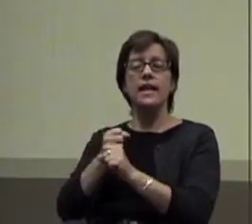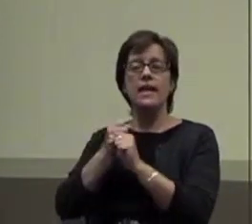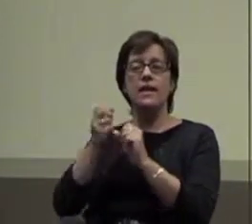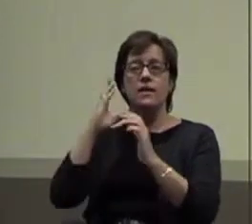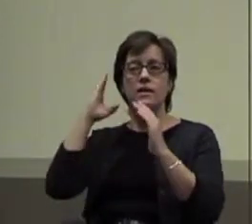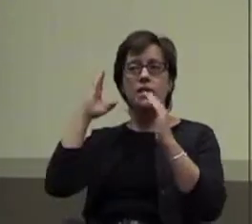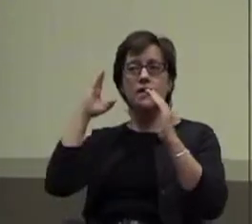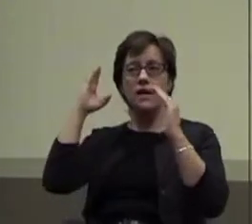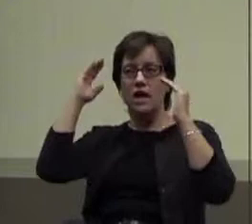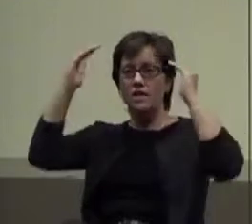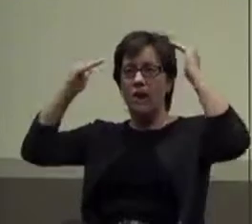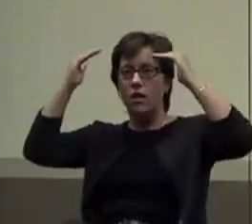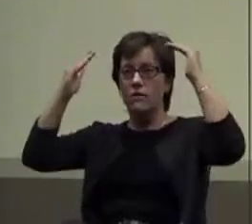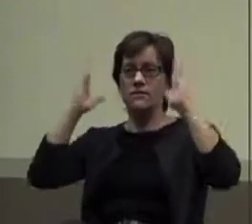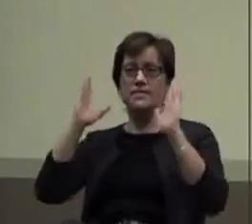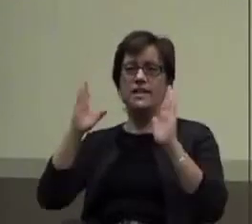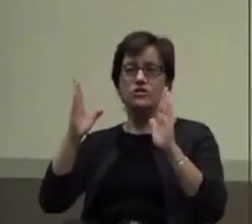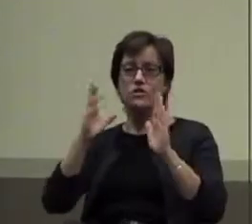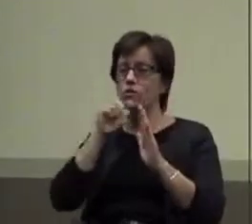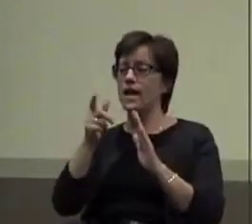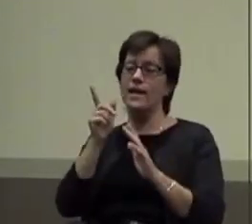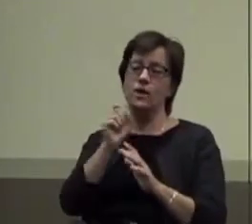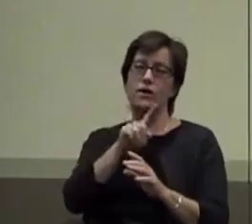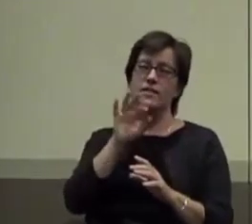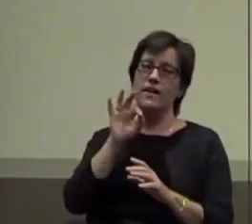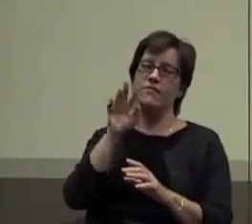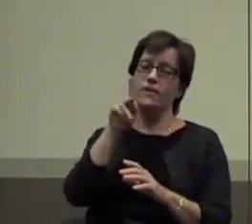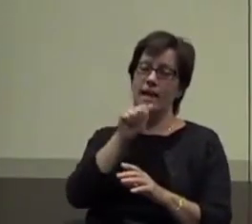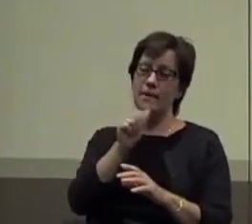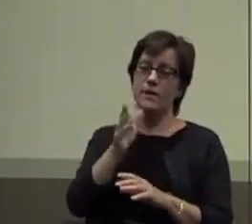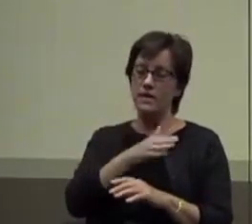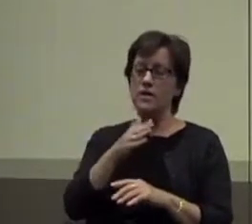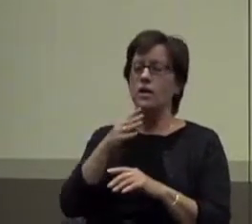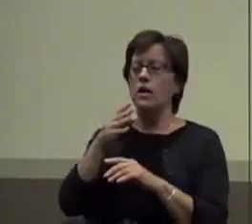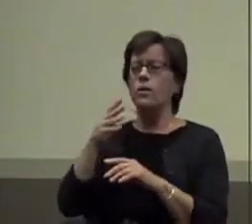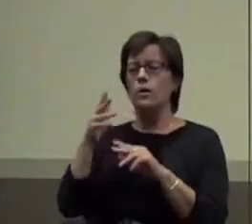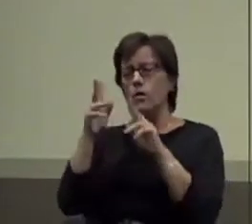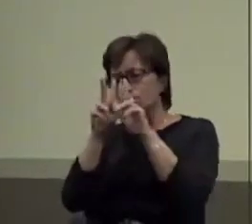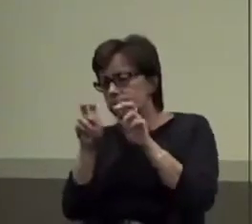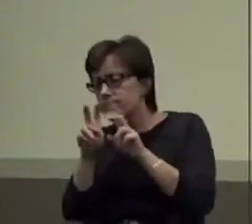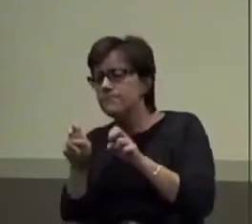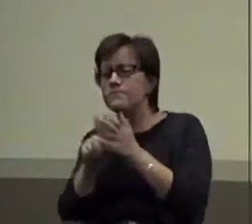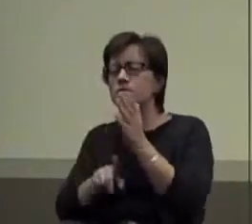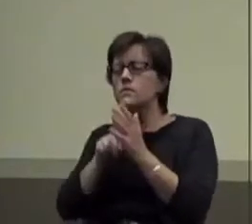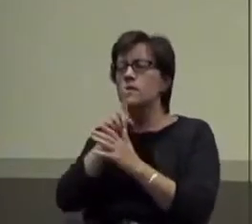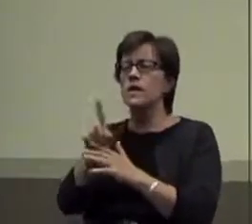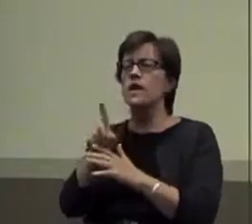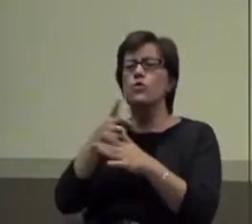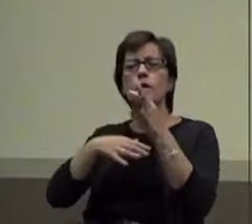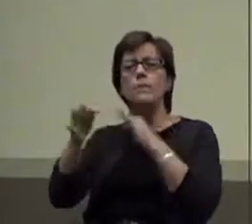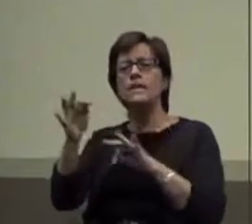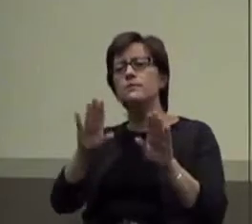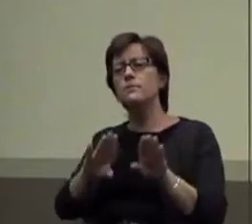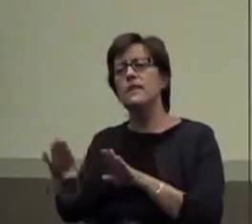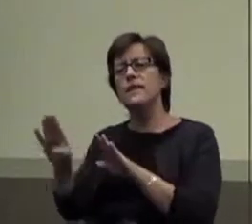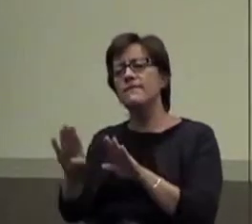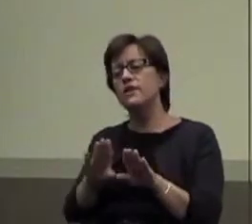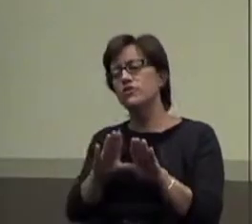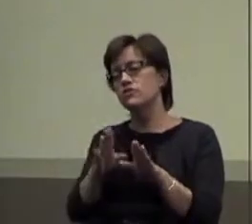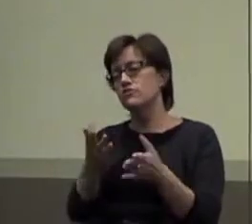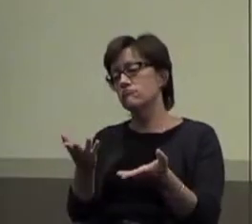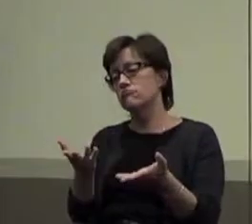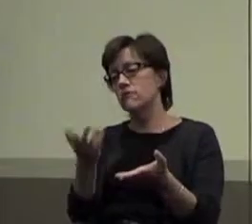says. So we're not going to question that. Okay? But we are going to look at what are the replacement behaviors